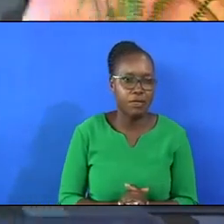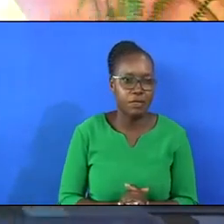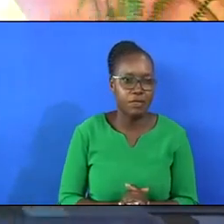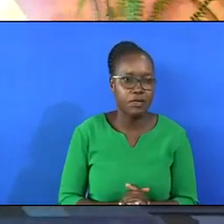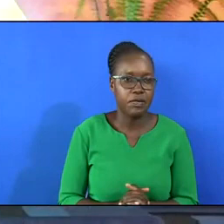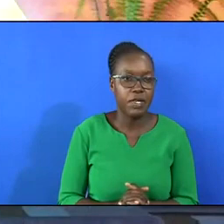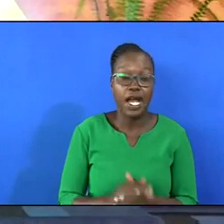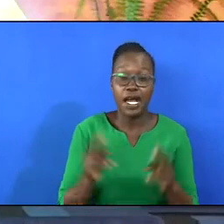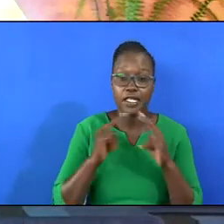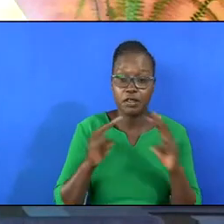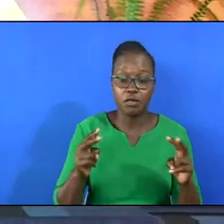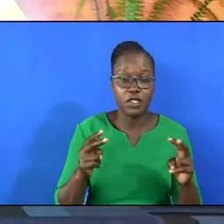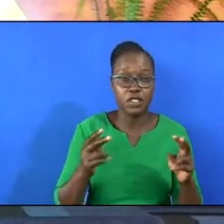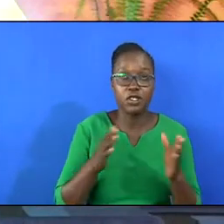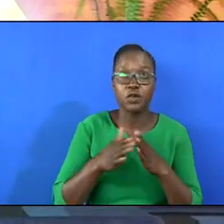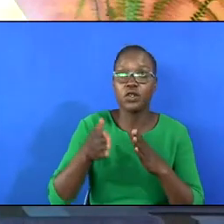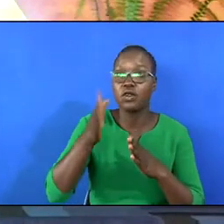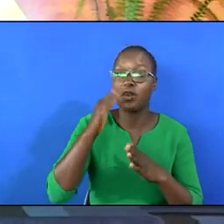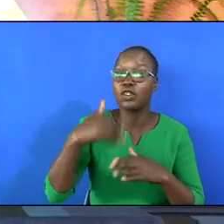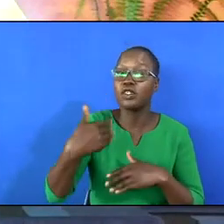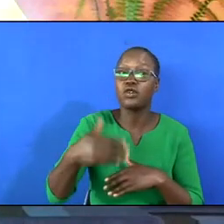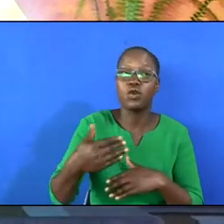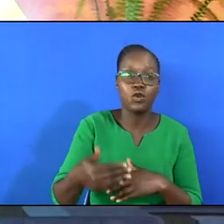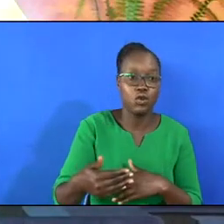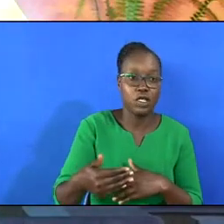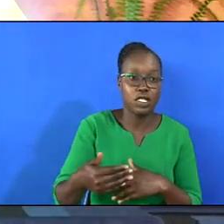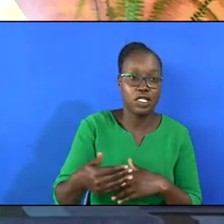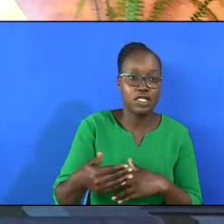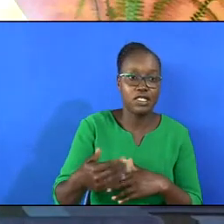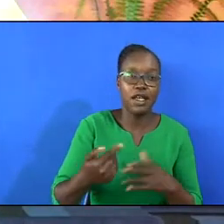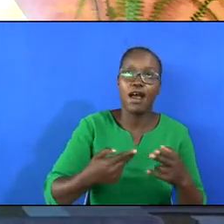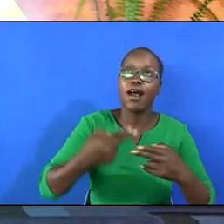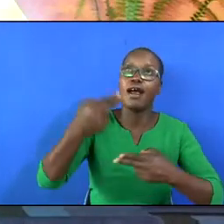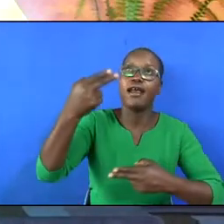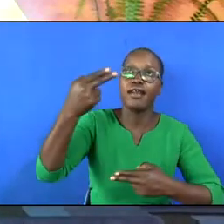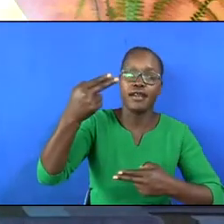And the peace with God is always vertical.